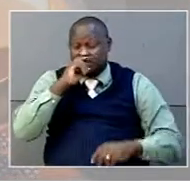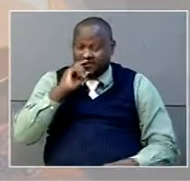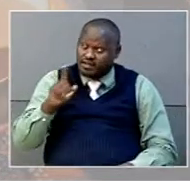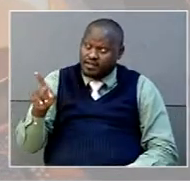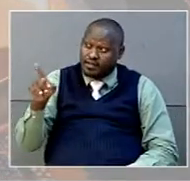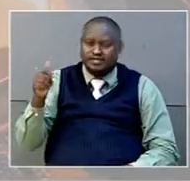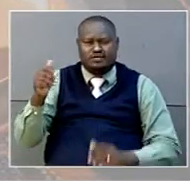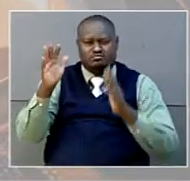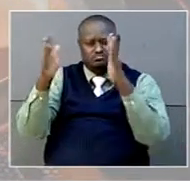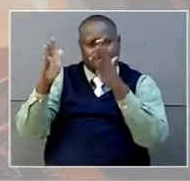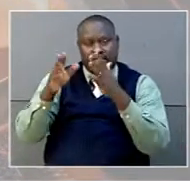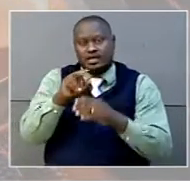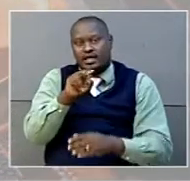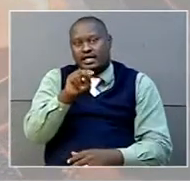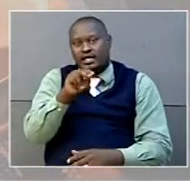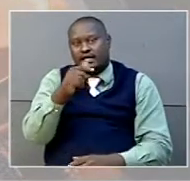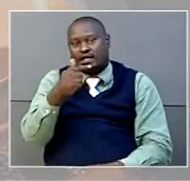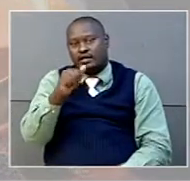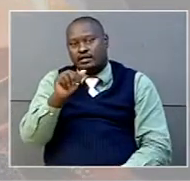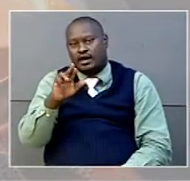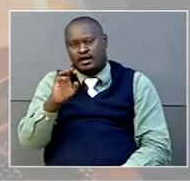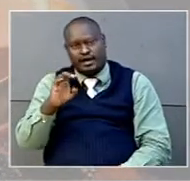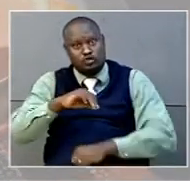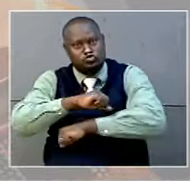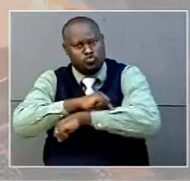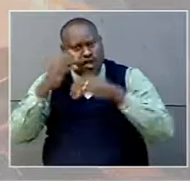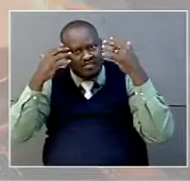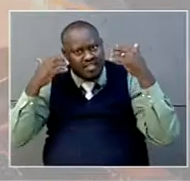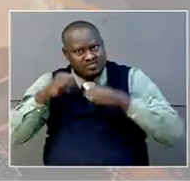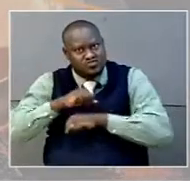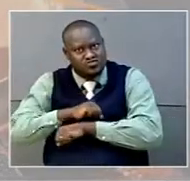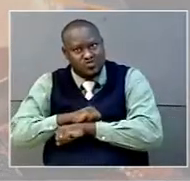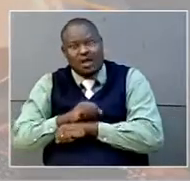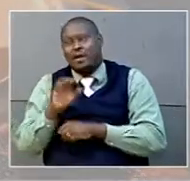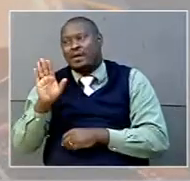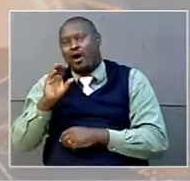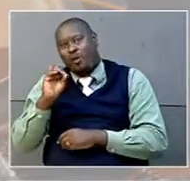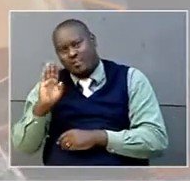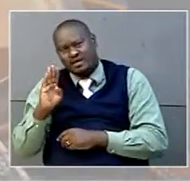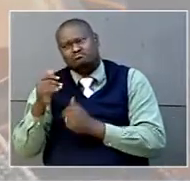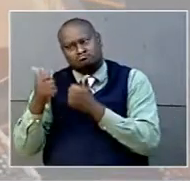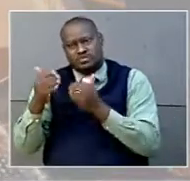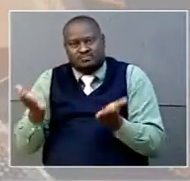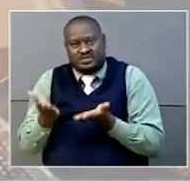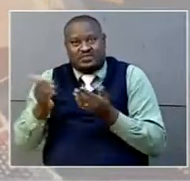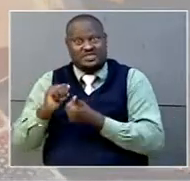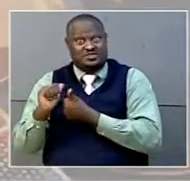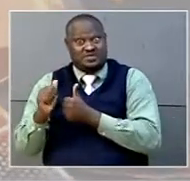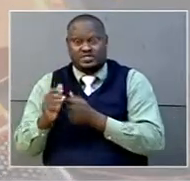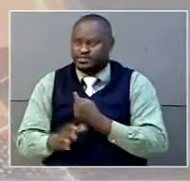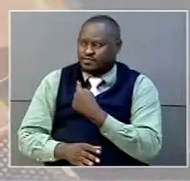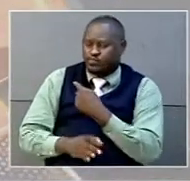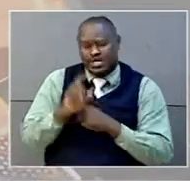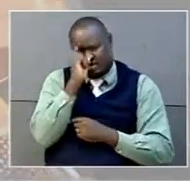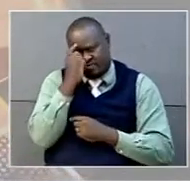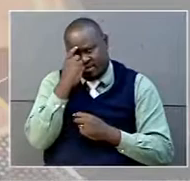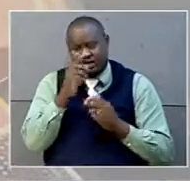has commended Ntare school alumni for promoting a government policy on sports. The president noted that government is committed